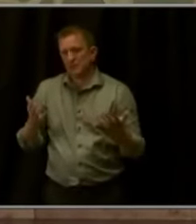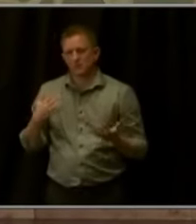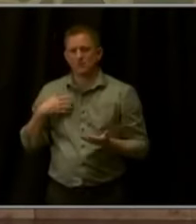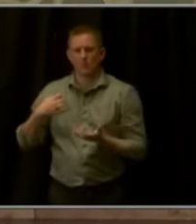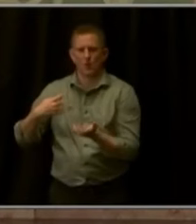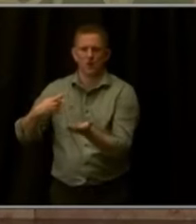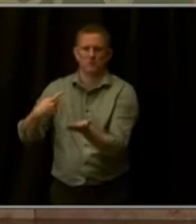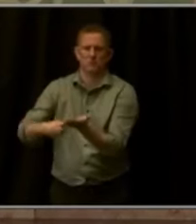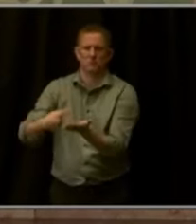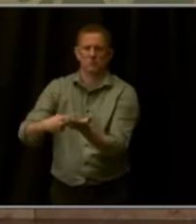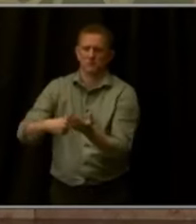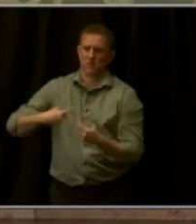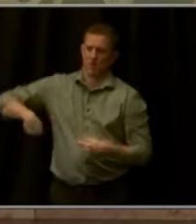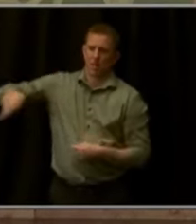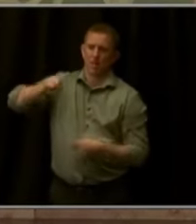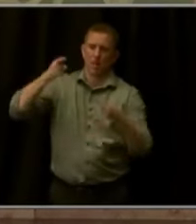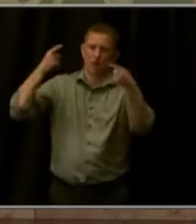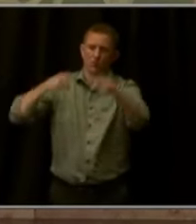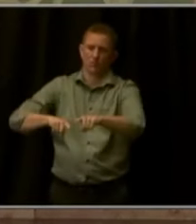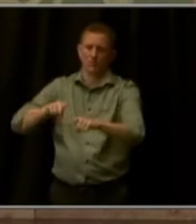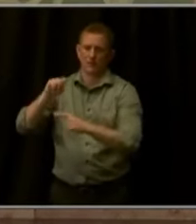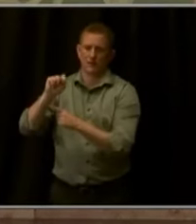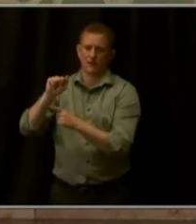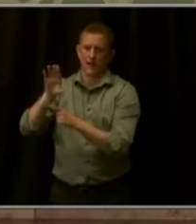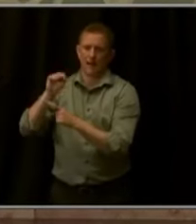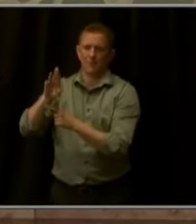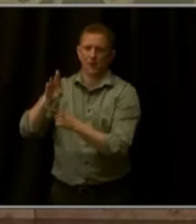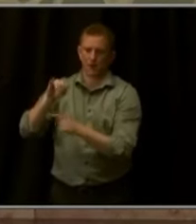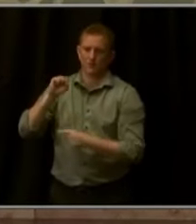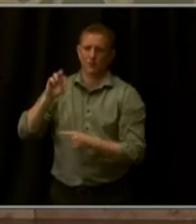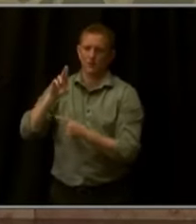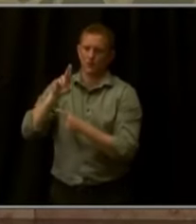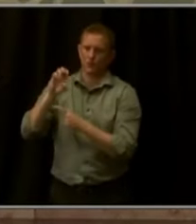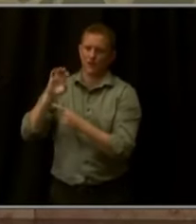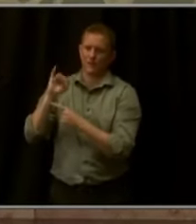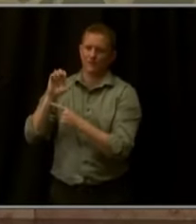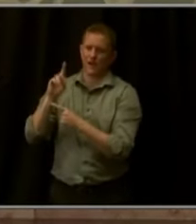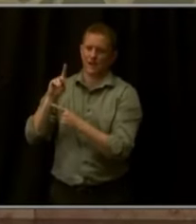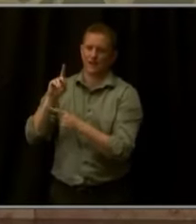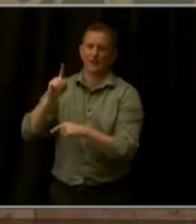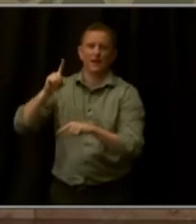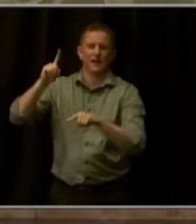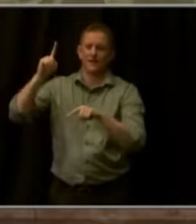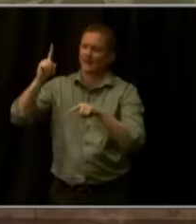Tabor refunds must remain free of federal taxes as they have for 30 years.